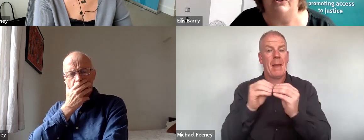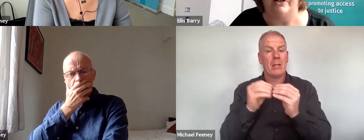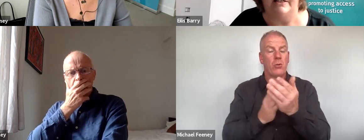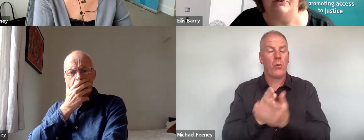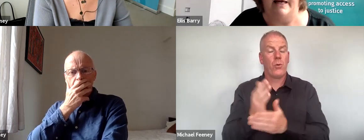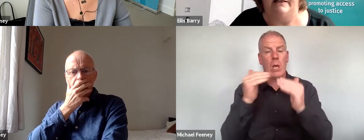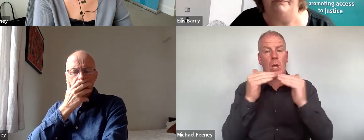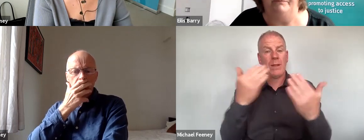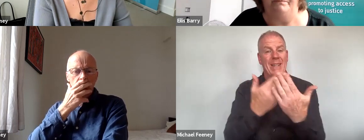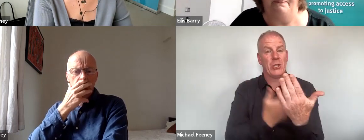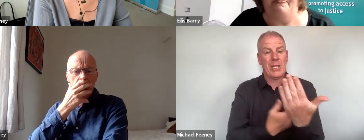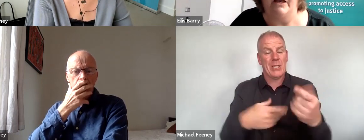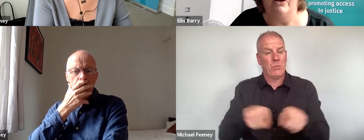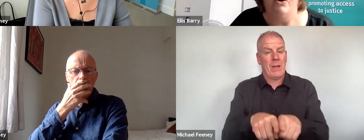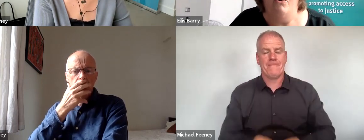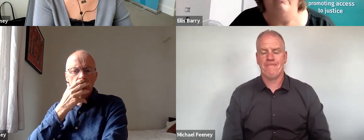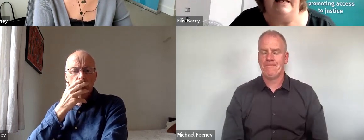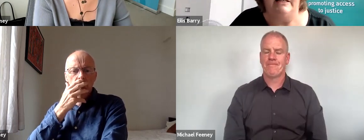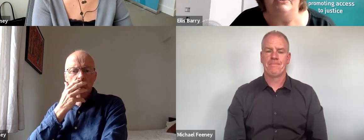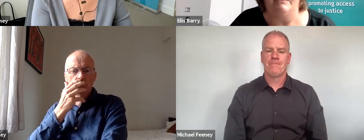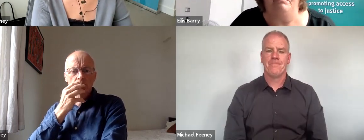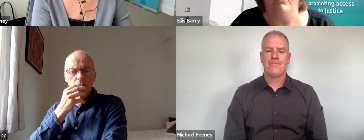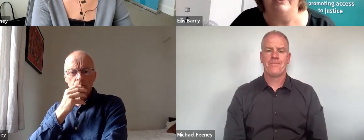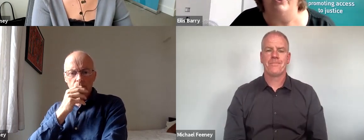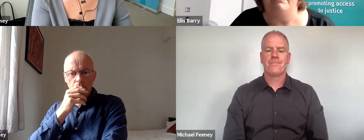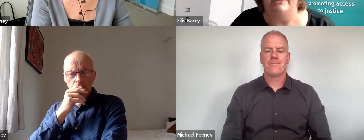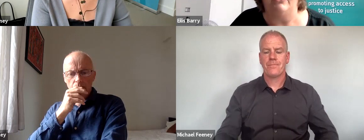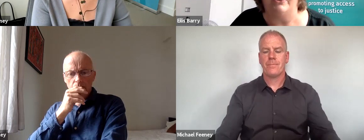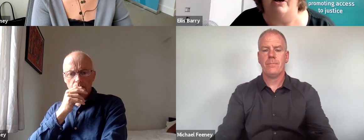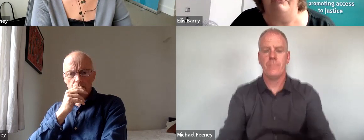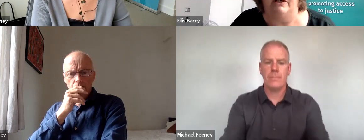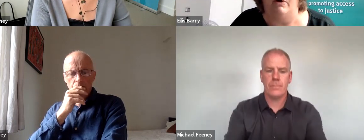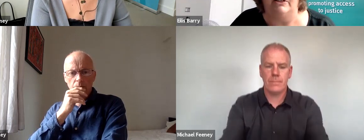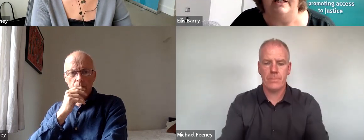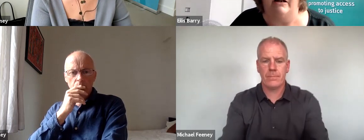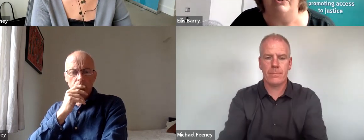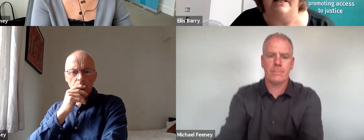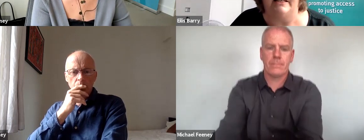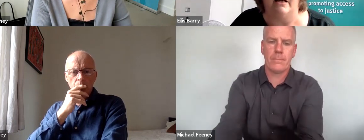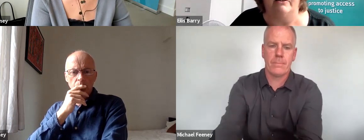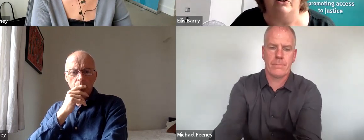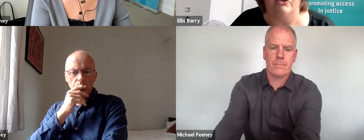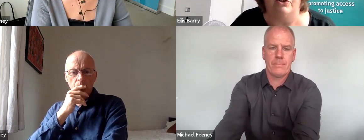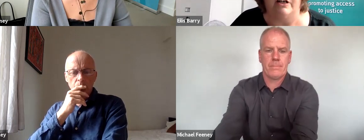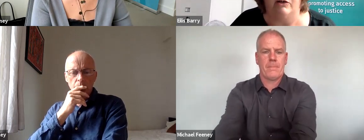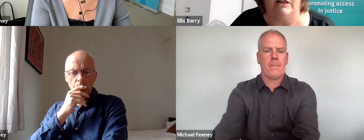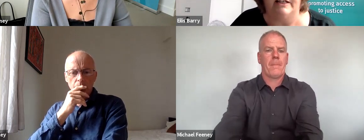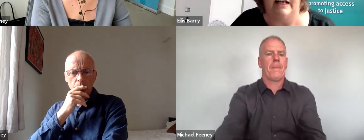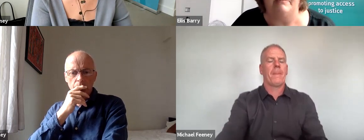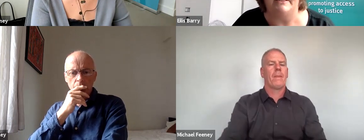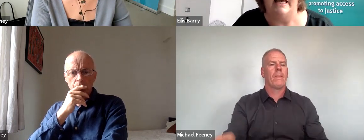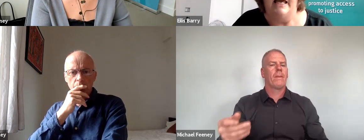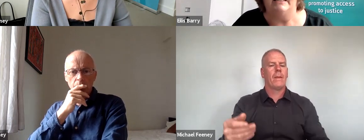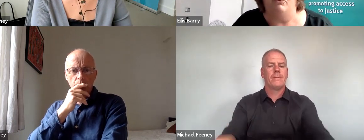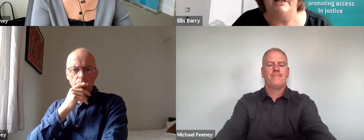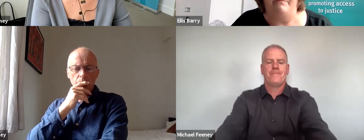legislation as well. Related to the poor interpretation of the equality guarantee in constitutional equality